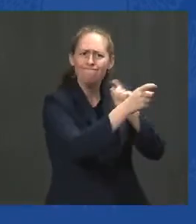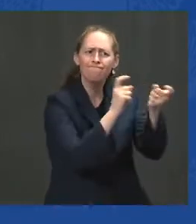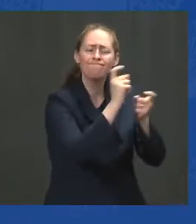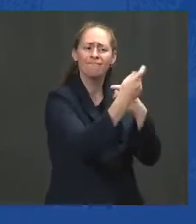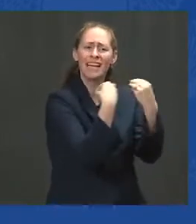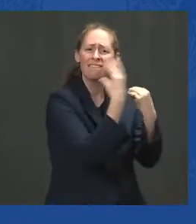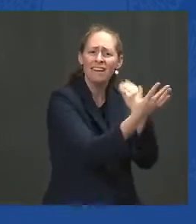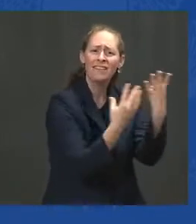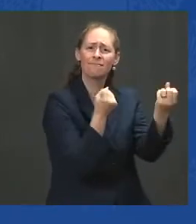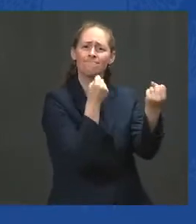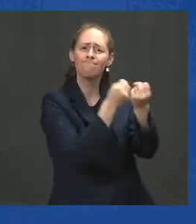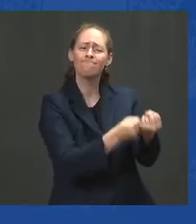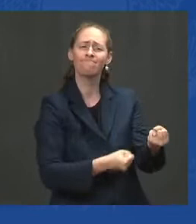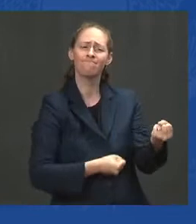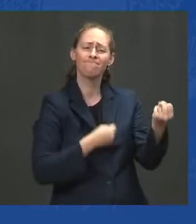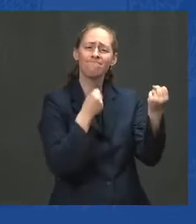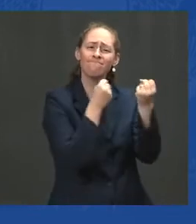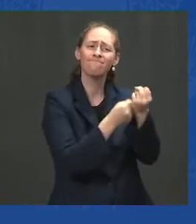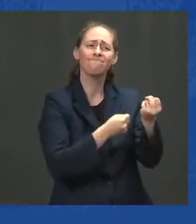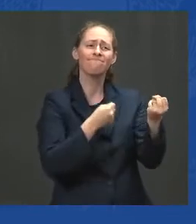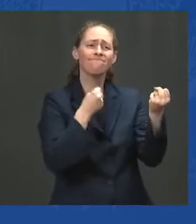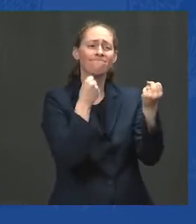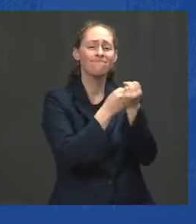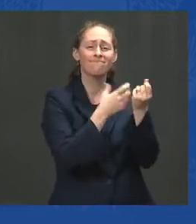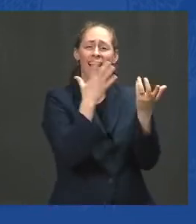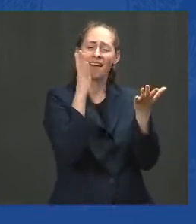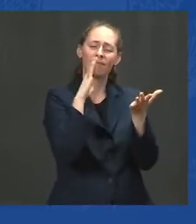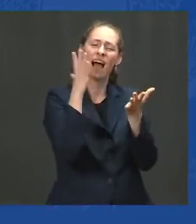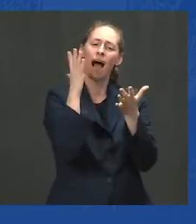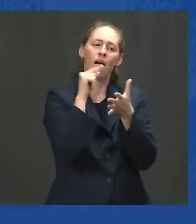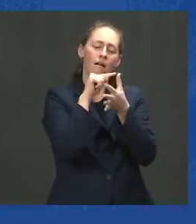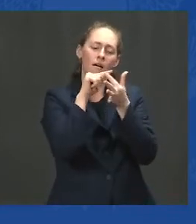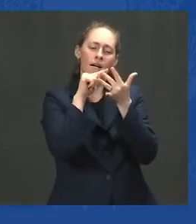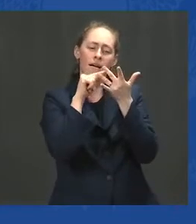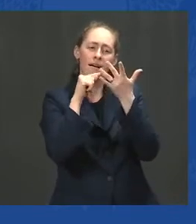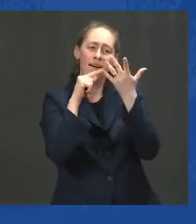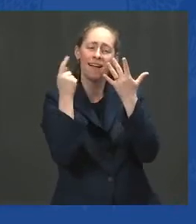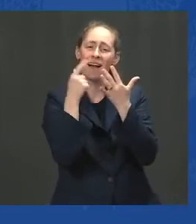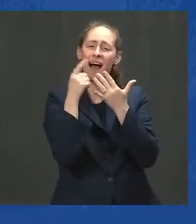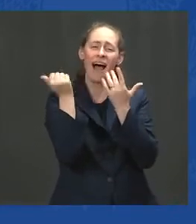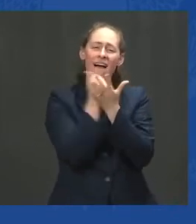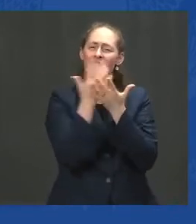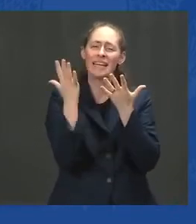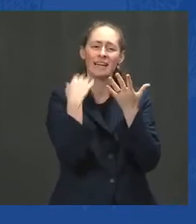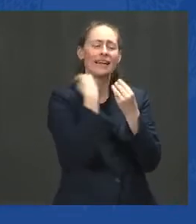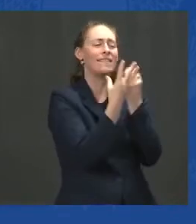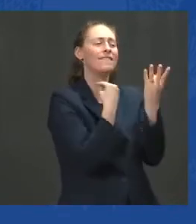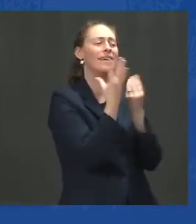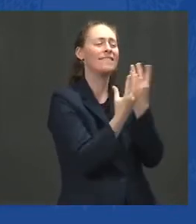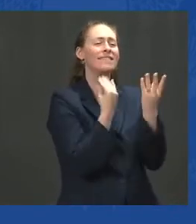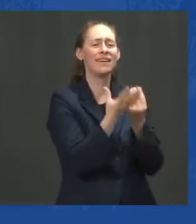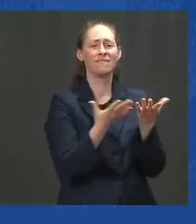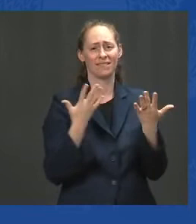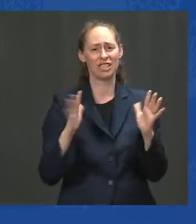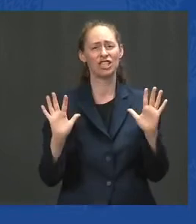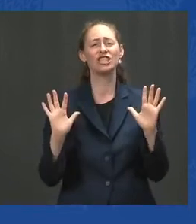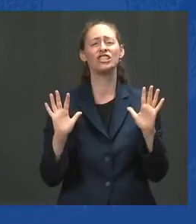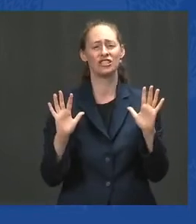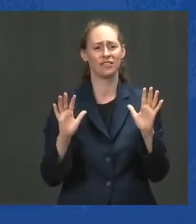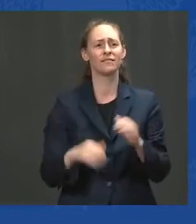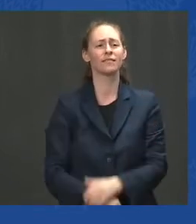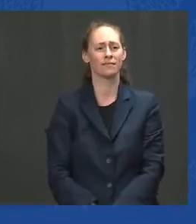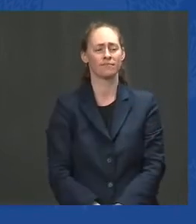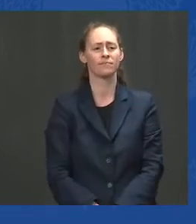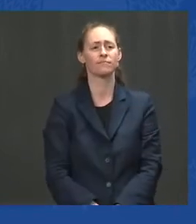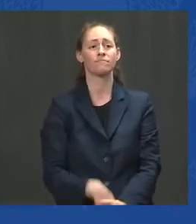We gave them every chance to determine their own future. What we could not provide them was